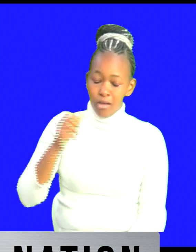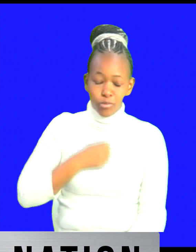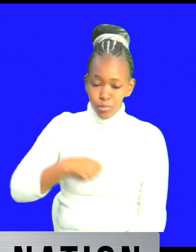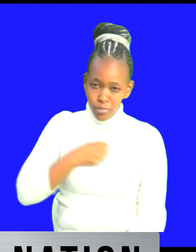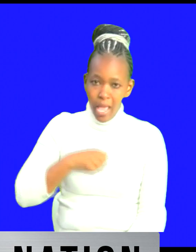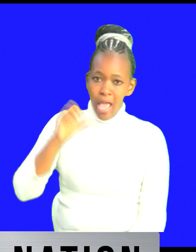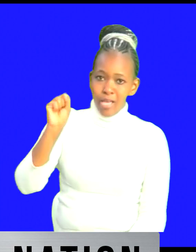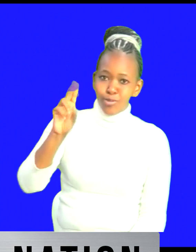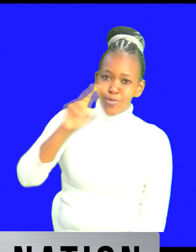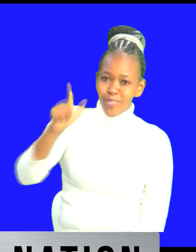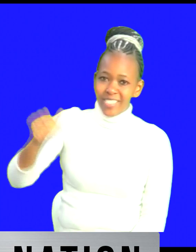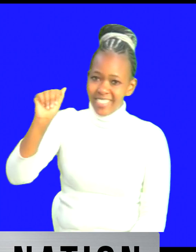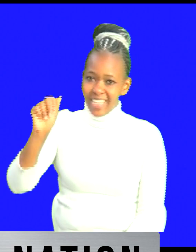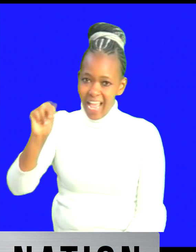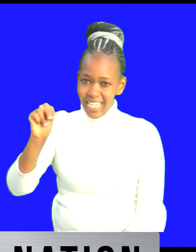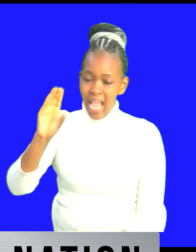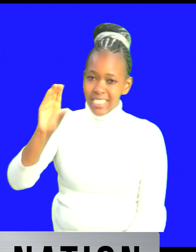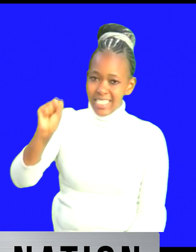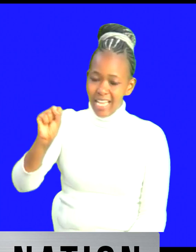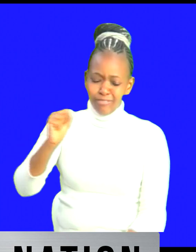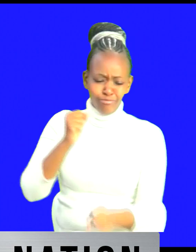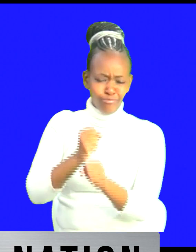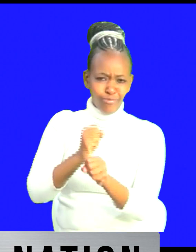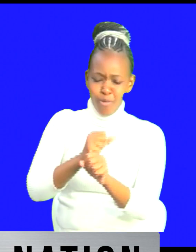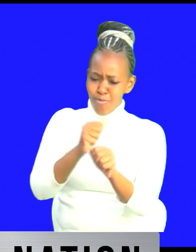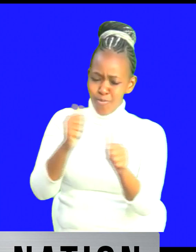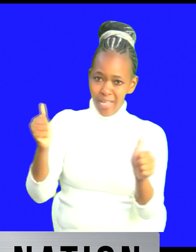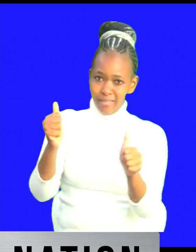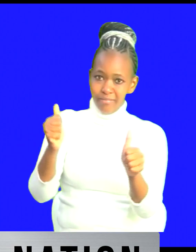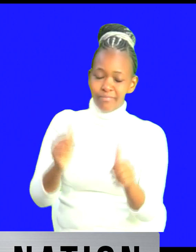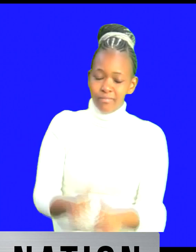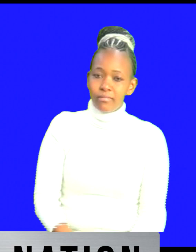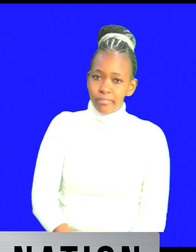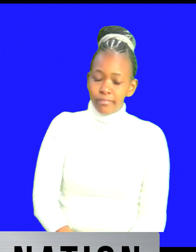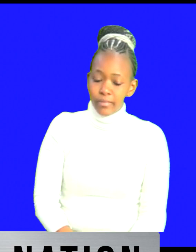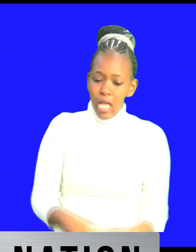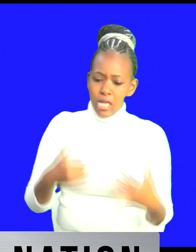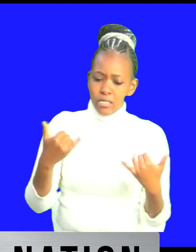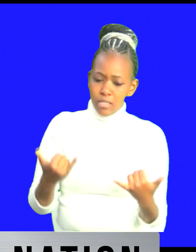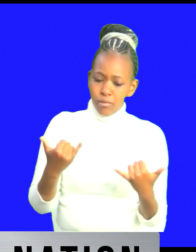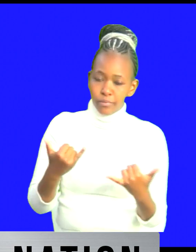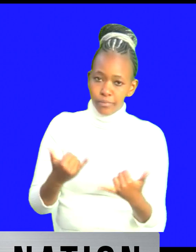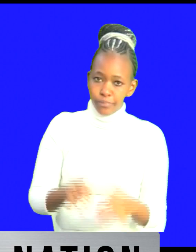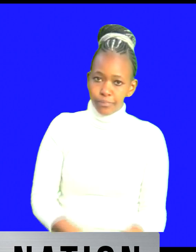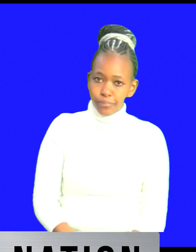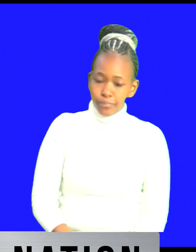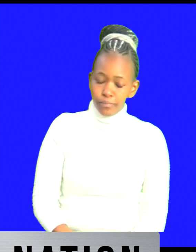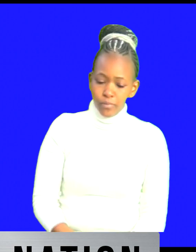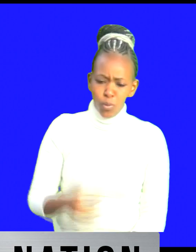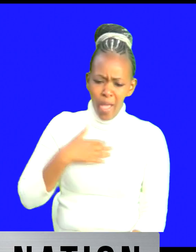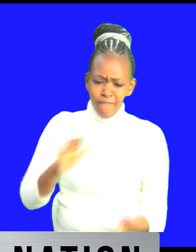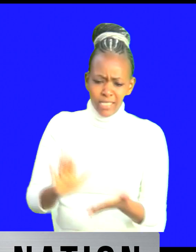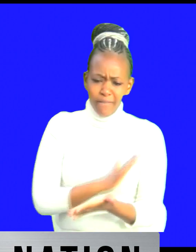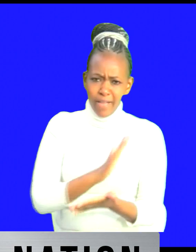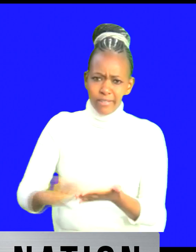elizabeth i'm seeing safari rally around us here um we we need to bring out some of these